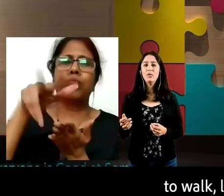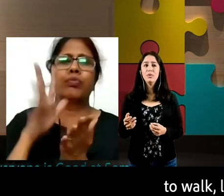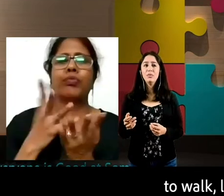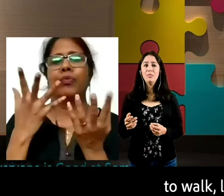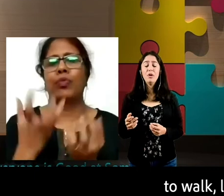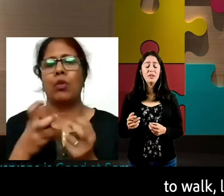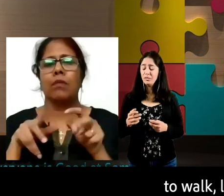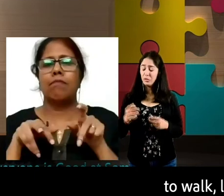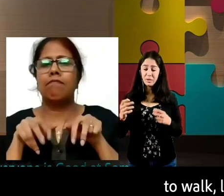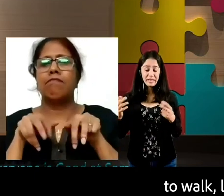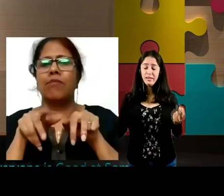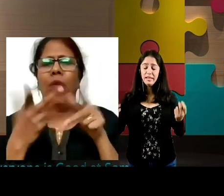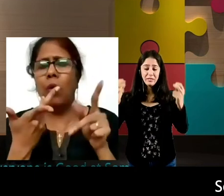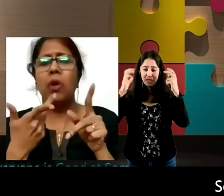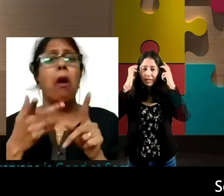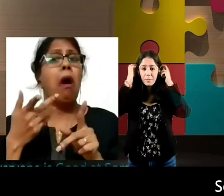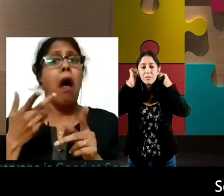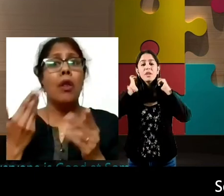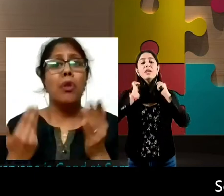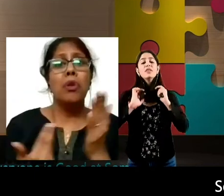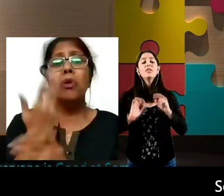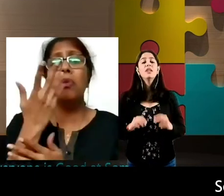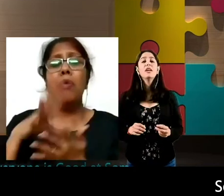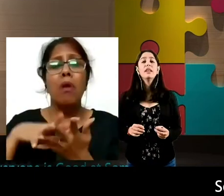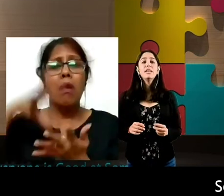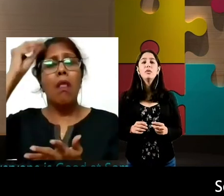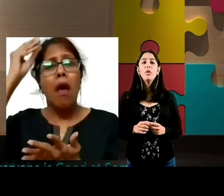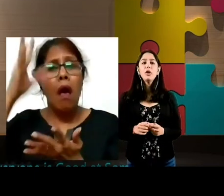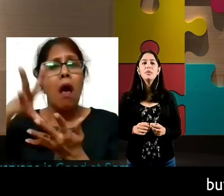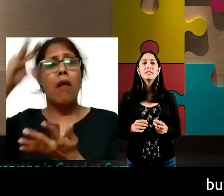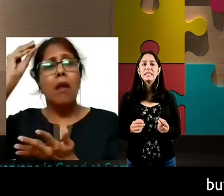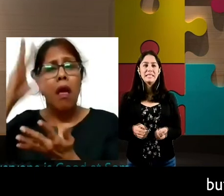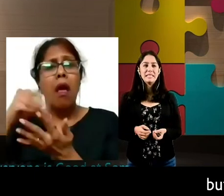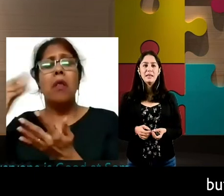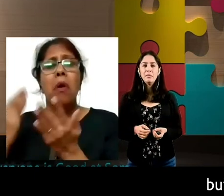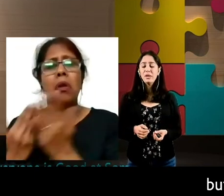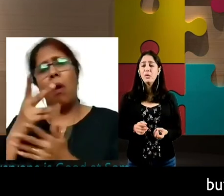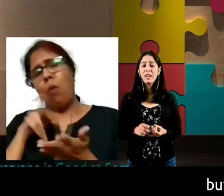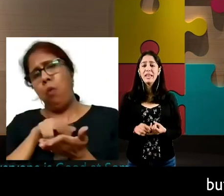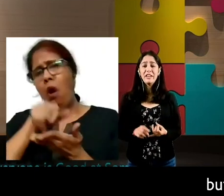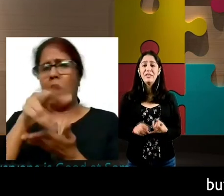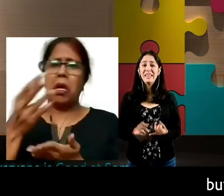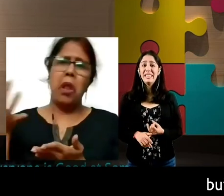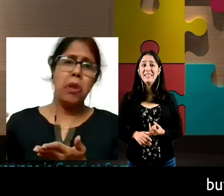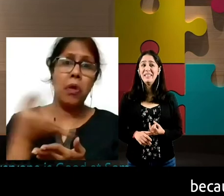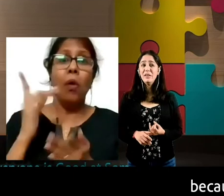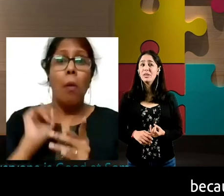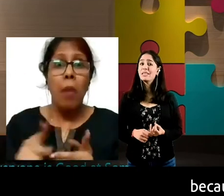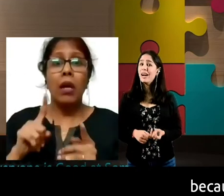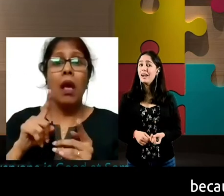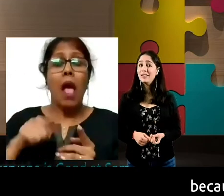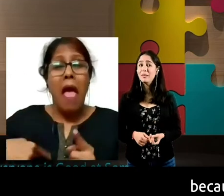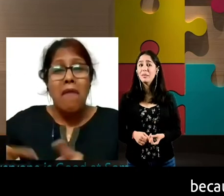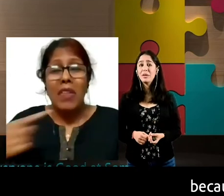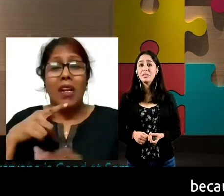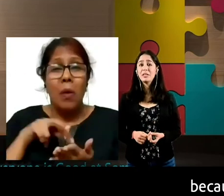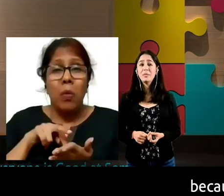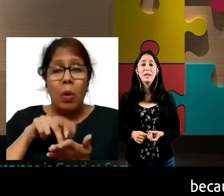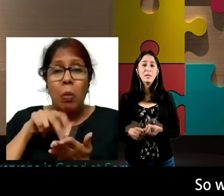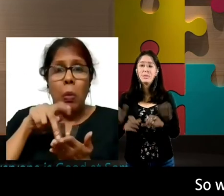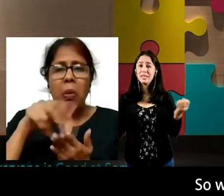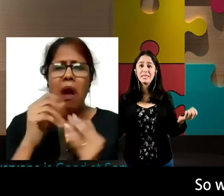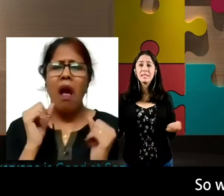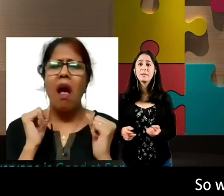or to relearn everything. So learning to walk was easy, but walking every day was hard, because, you know,